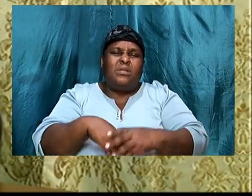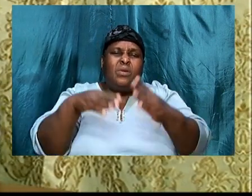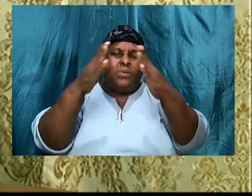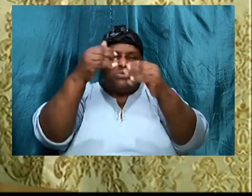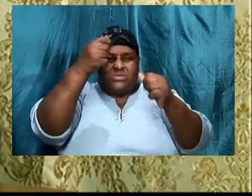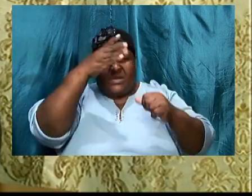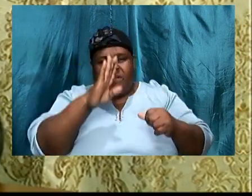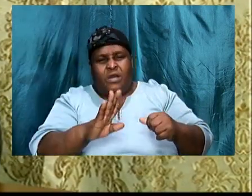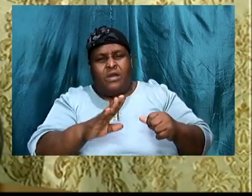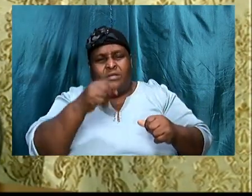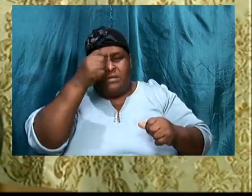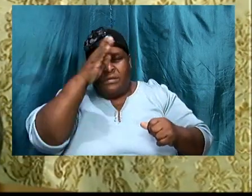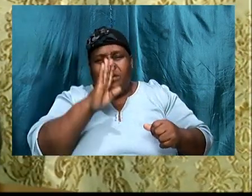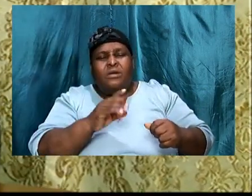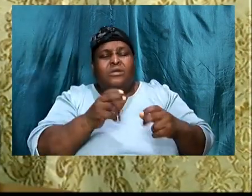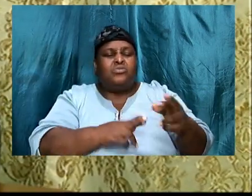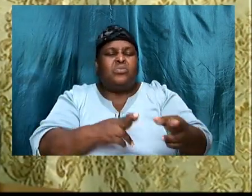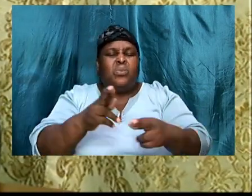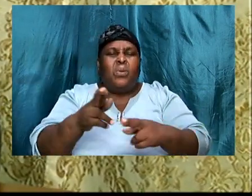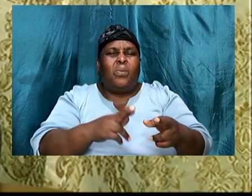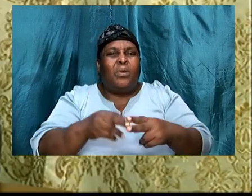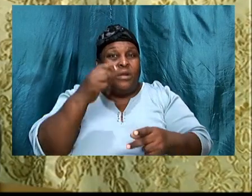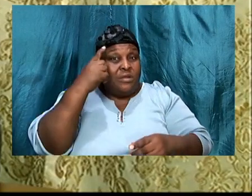God is going to reward you, for it,